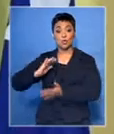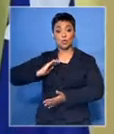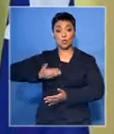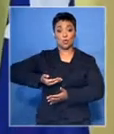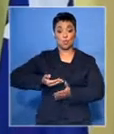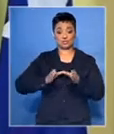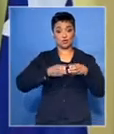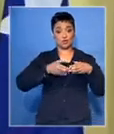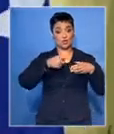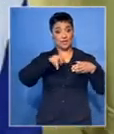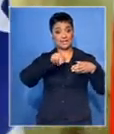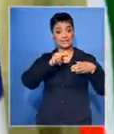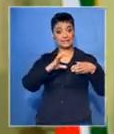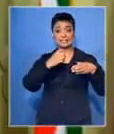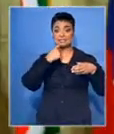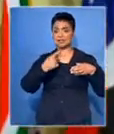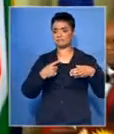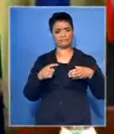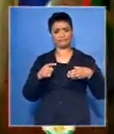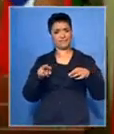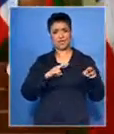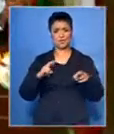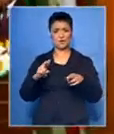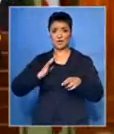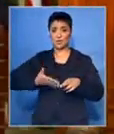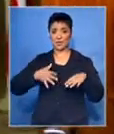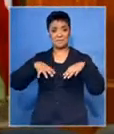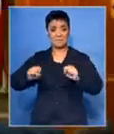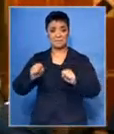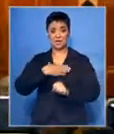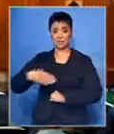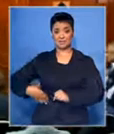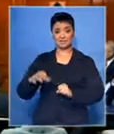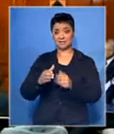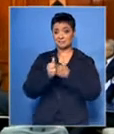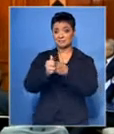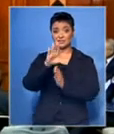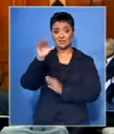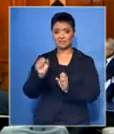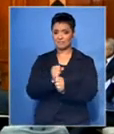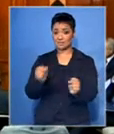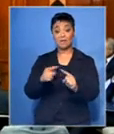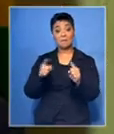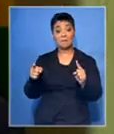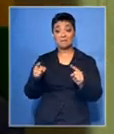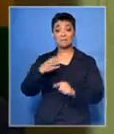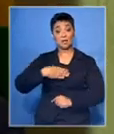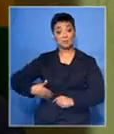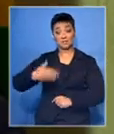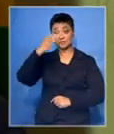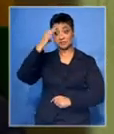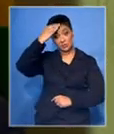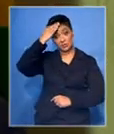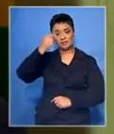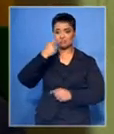when it said South Africa wasn't ready for a woman to take the helm. But President Zuma is open to the idea. We